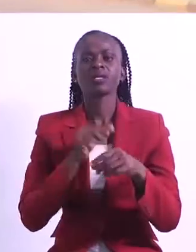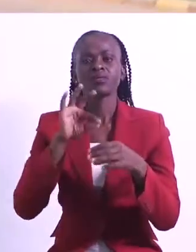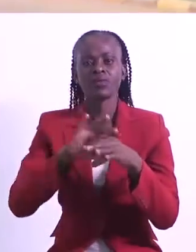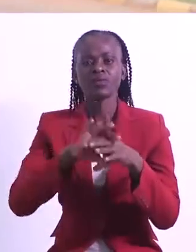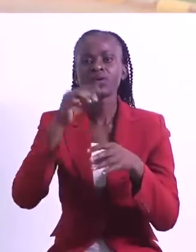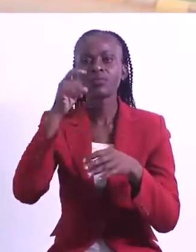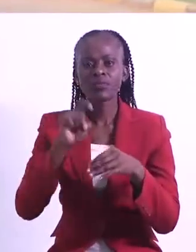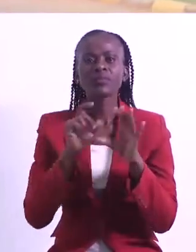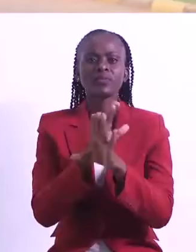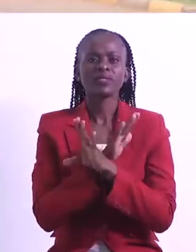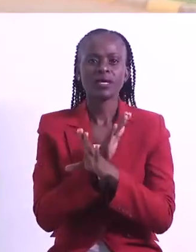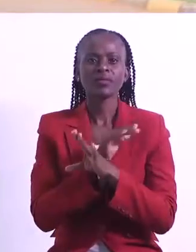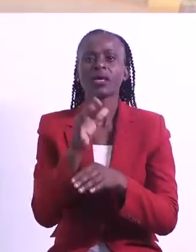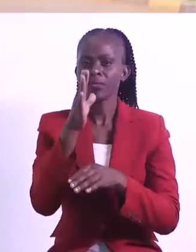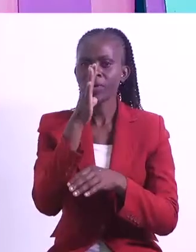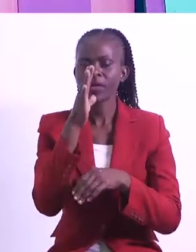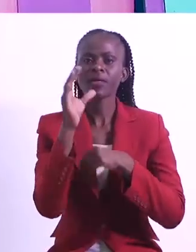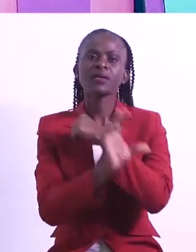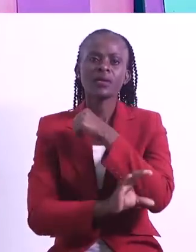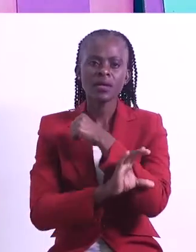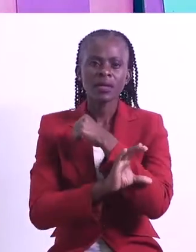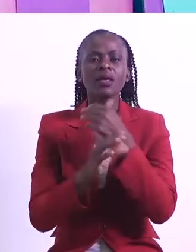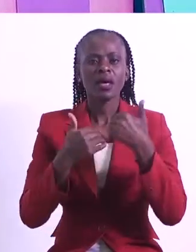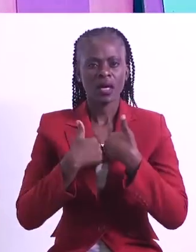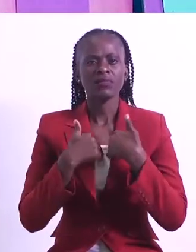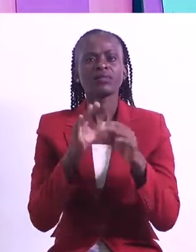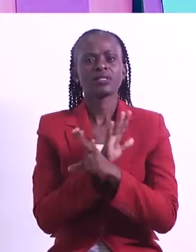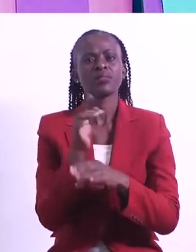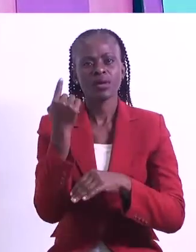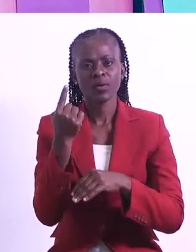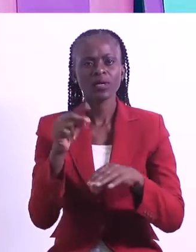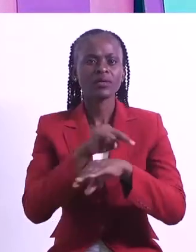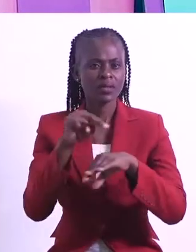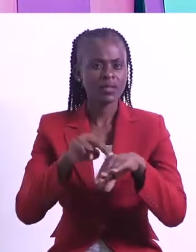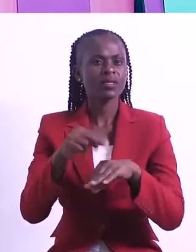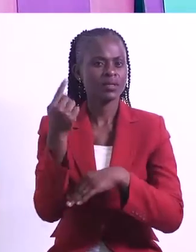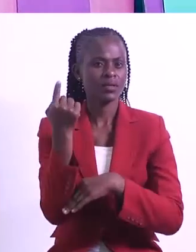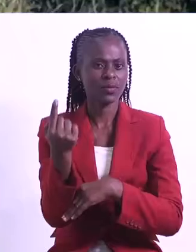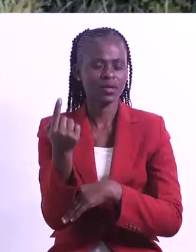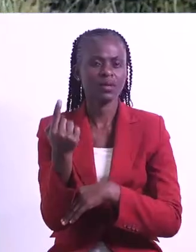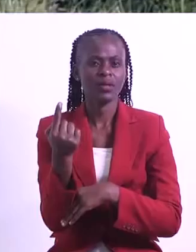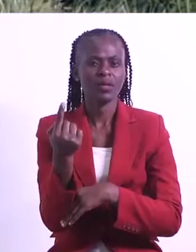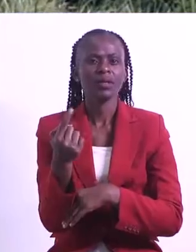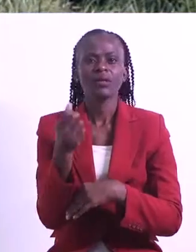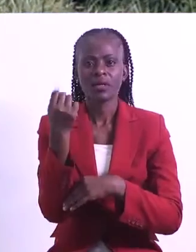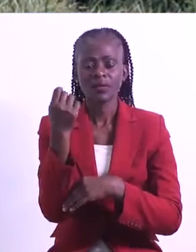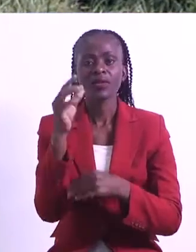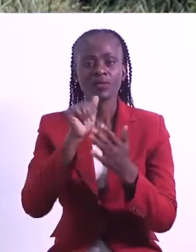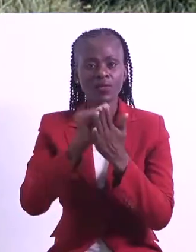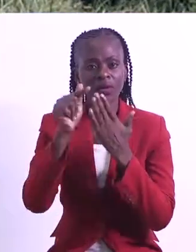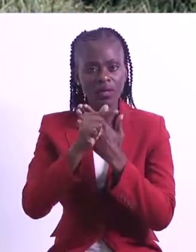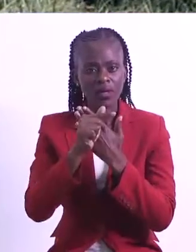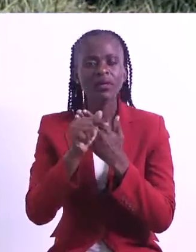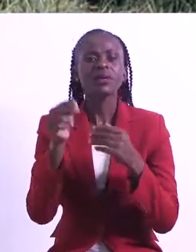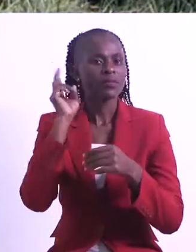Zambia is your motherland. Because we only have one Zambia and one nation. So the 11th of August,